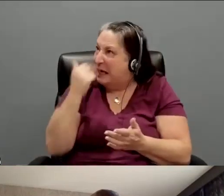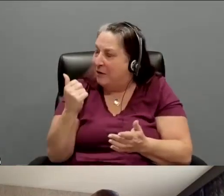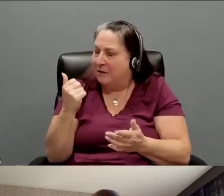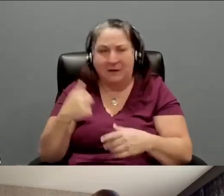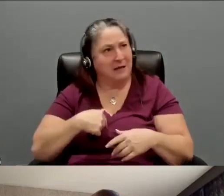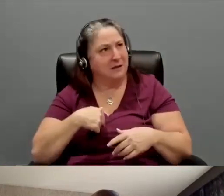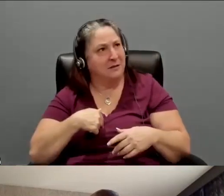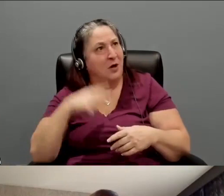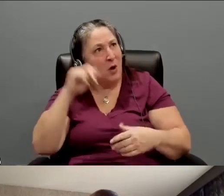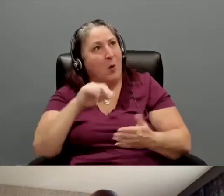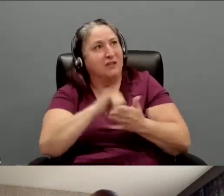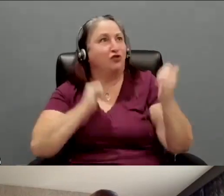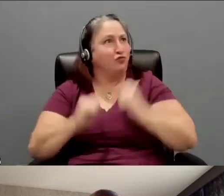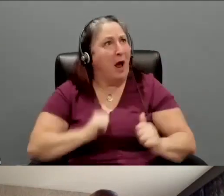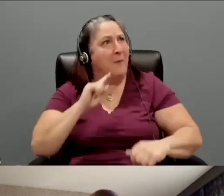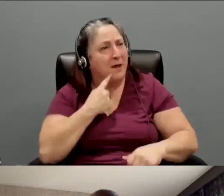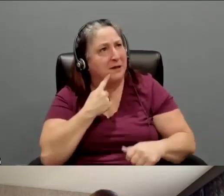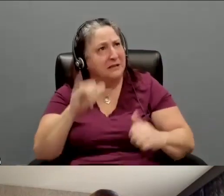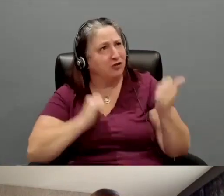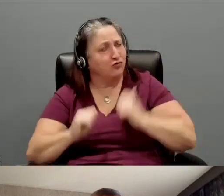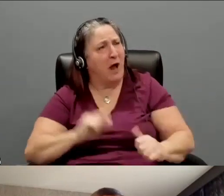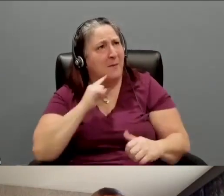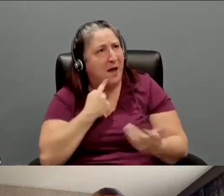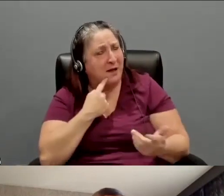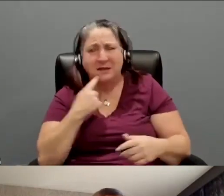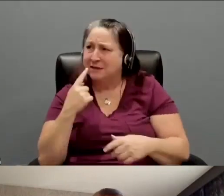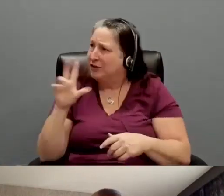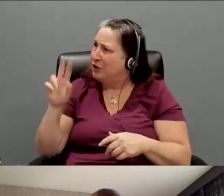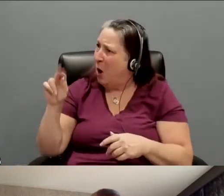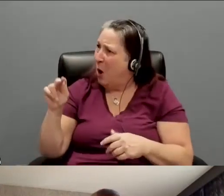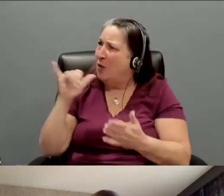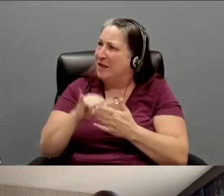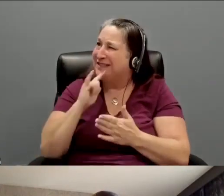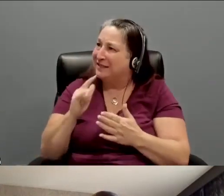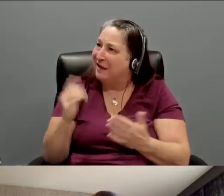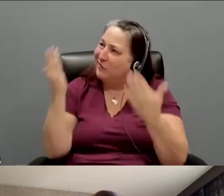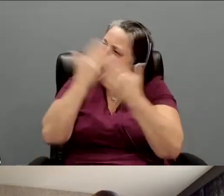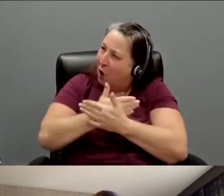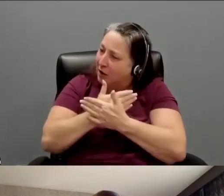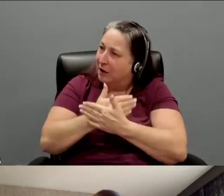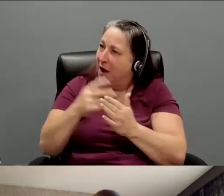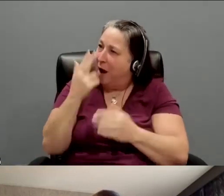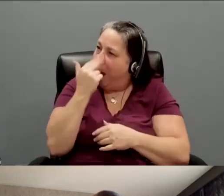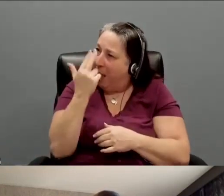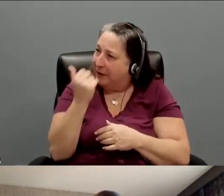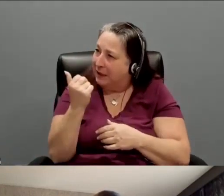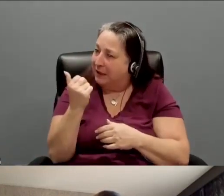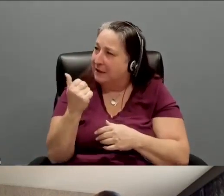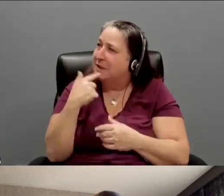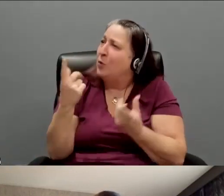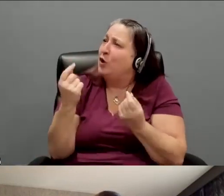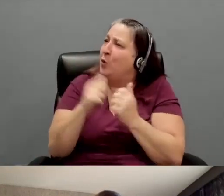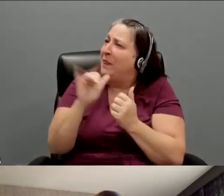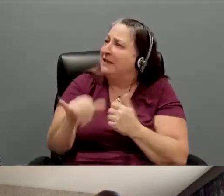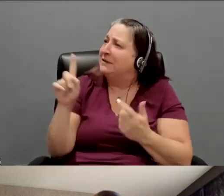And I'm like, this is a drama. Like, this is a drama. He goes, no, this is, this is a dark comedy. And he goes, what are you going to do with